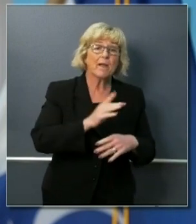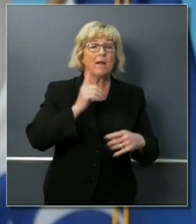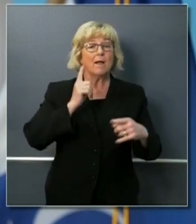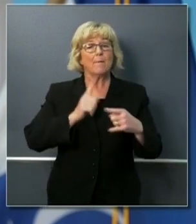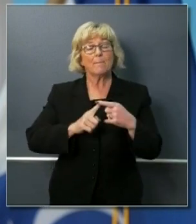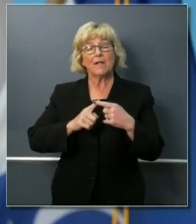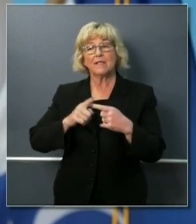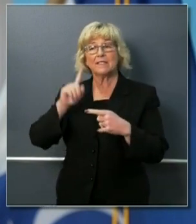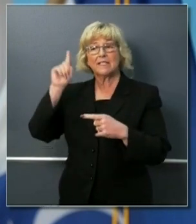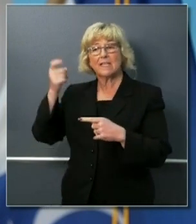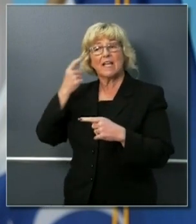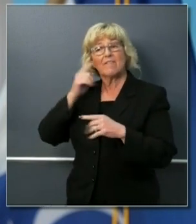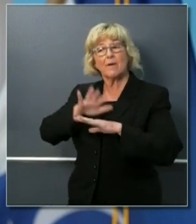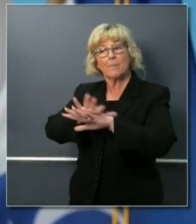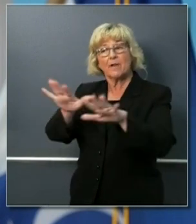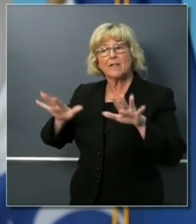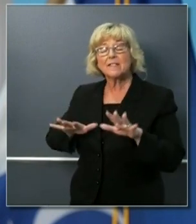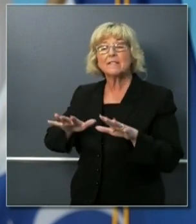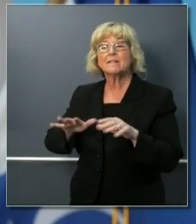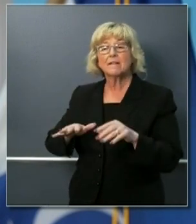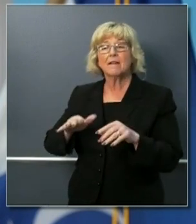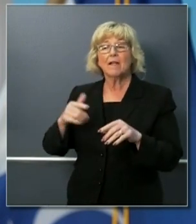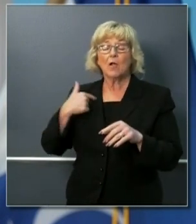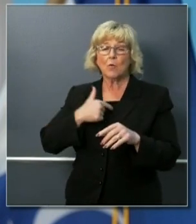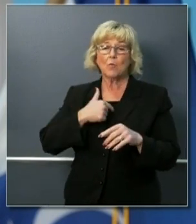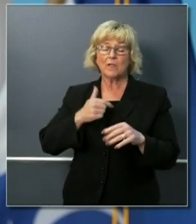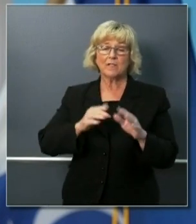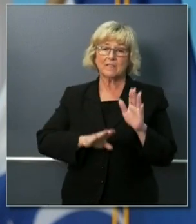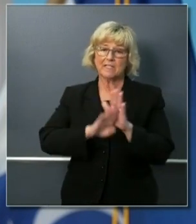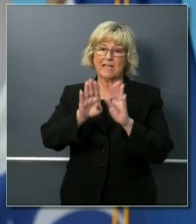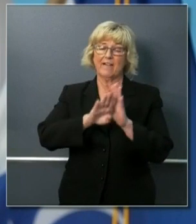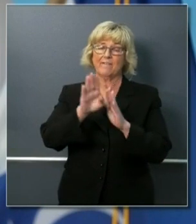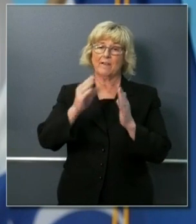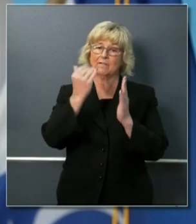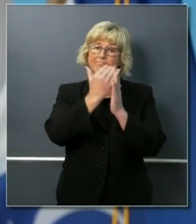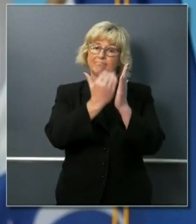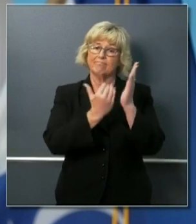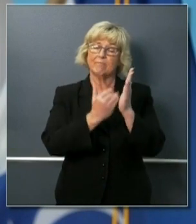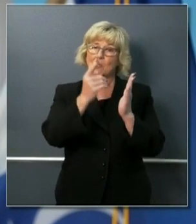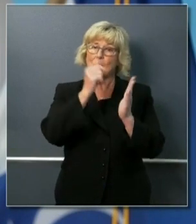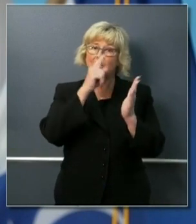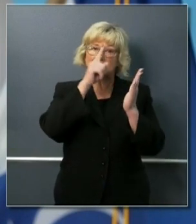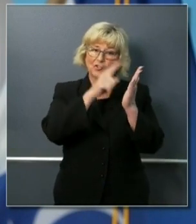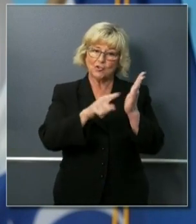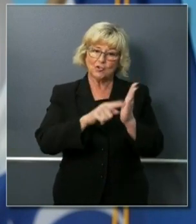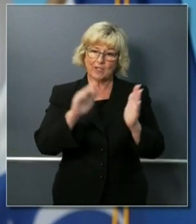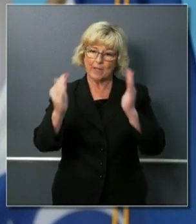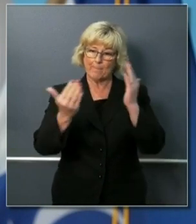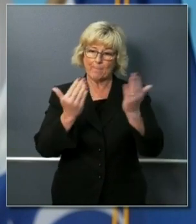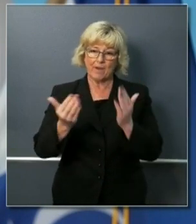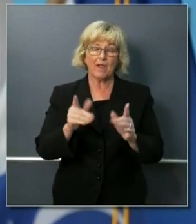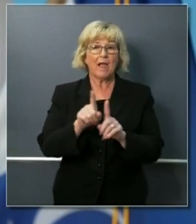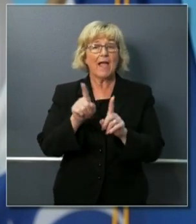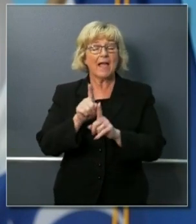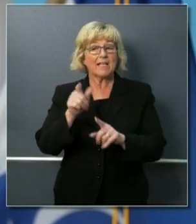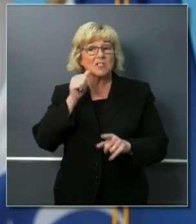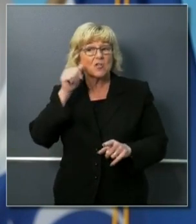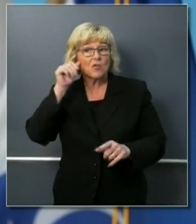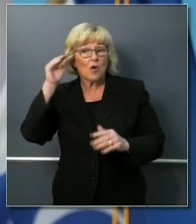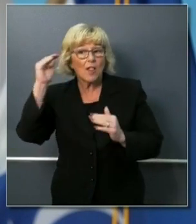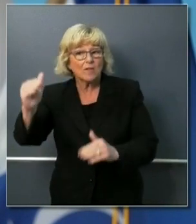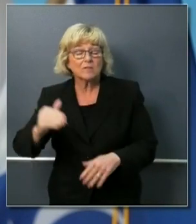side our medical system but we're also putting a playbook together for you a checklist as adults as caregivers